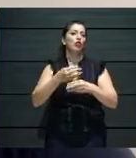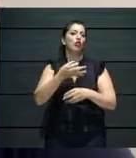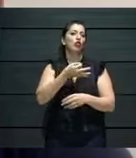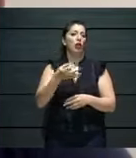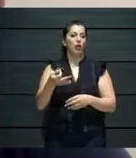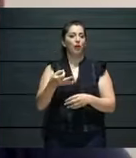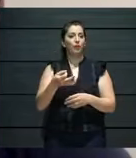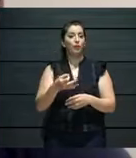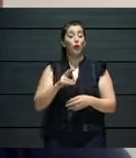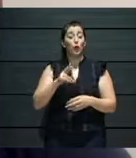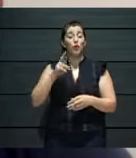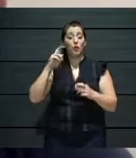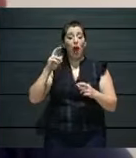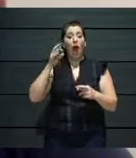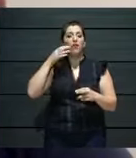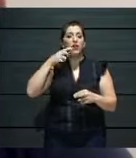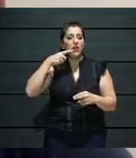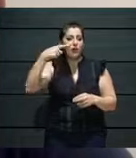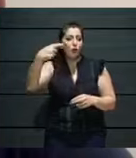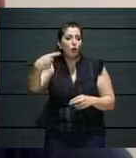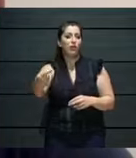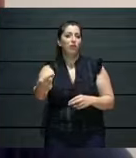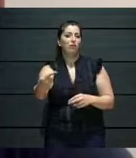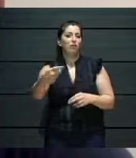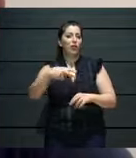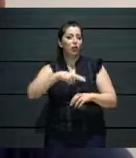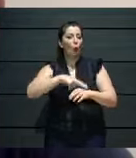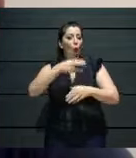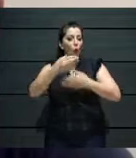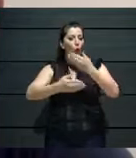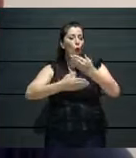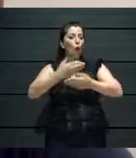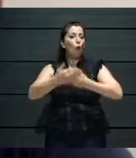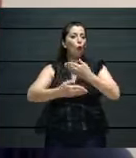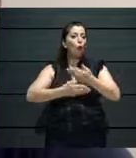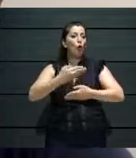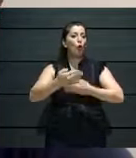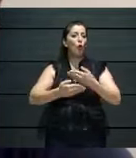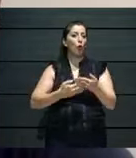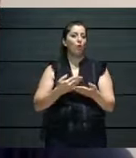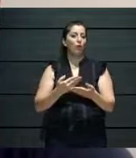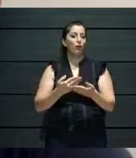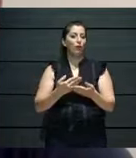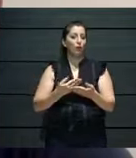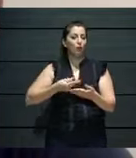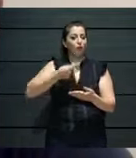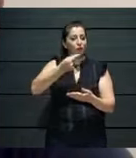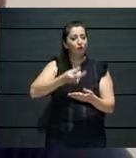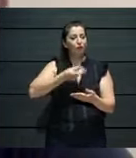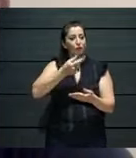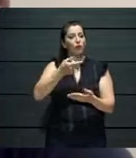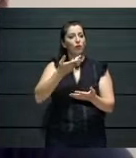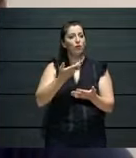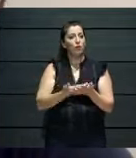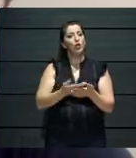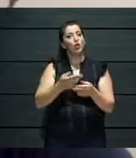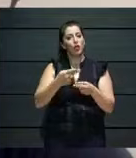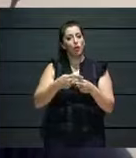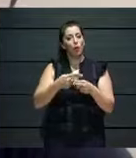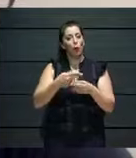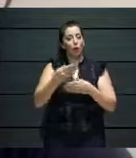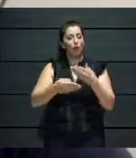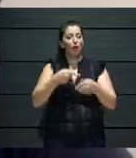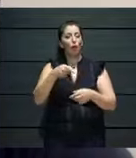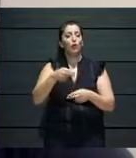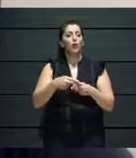I hope you'll be inspired with the Night Hotel and that you have a very nice conversation about finding new audiences and using internet on new